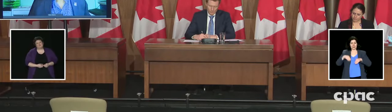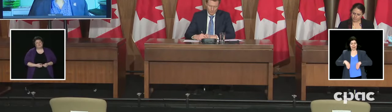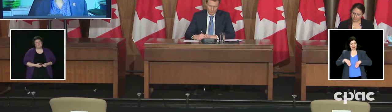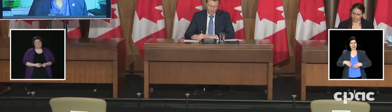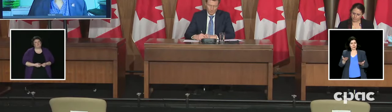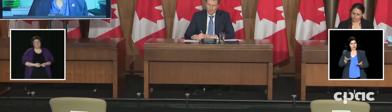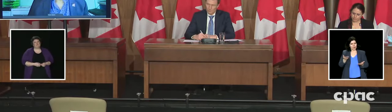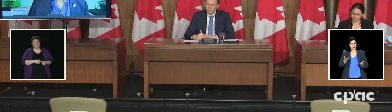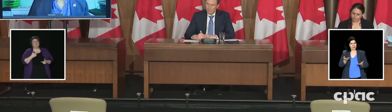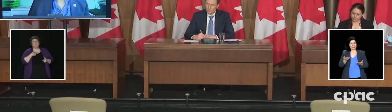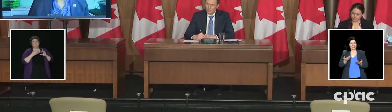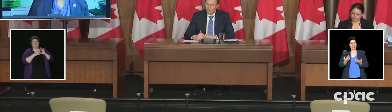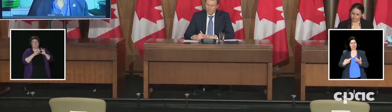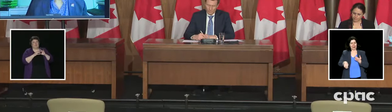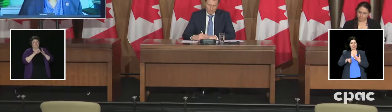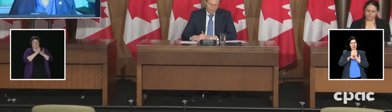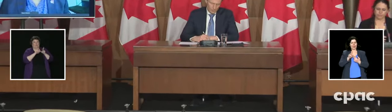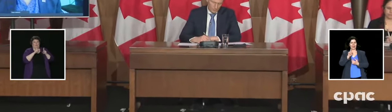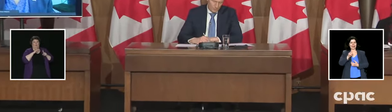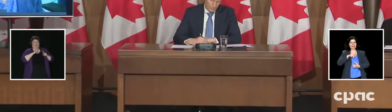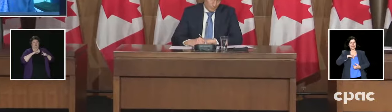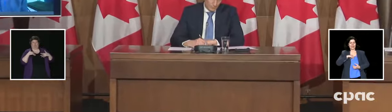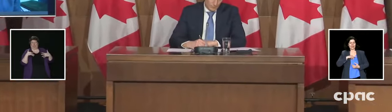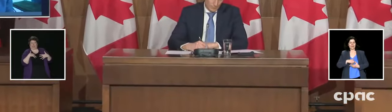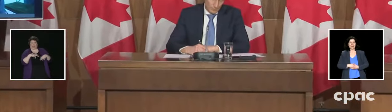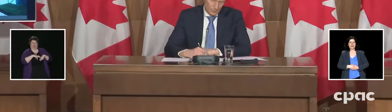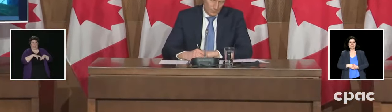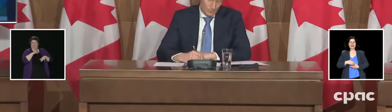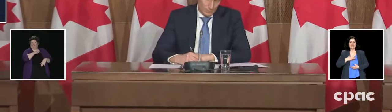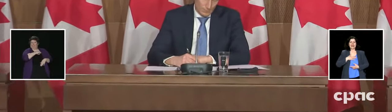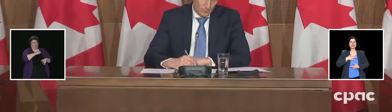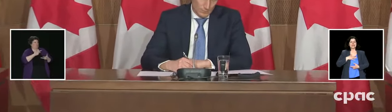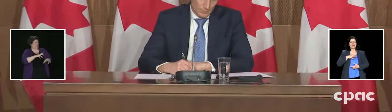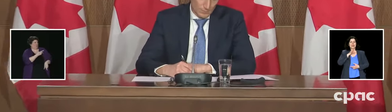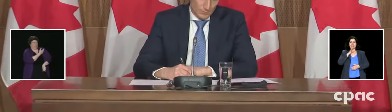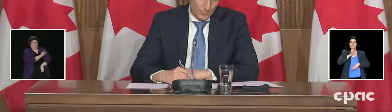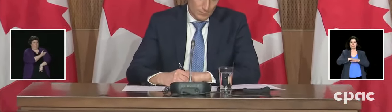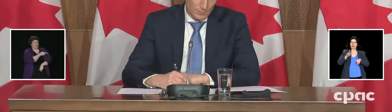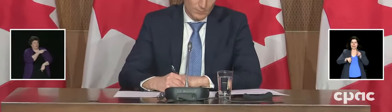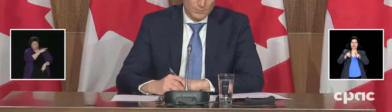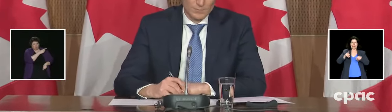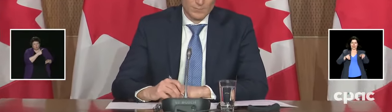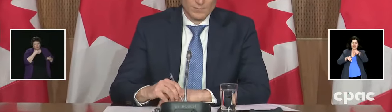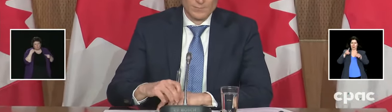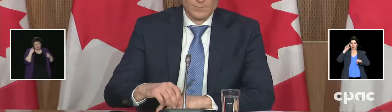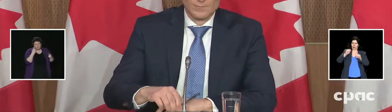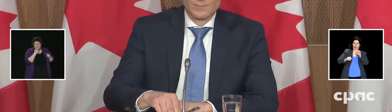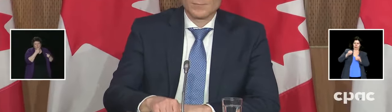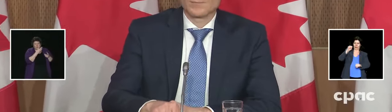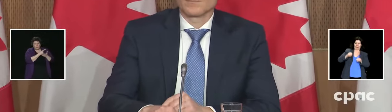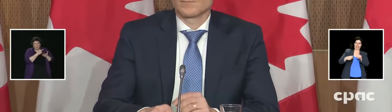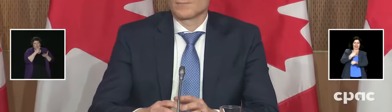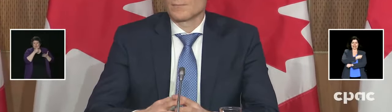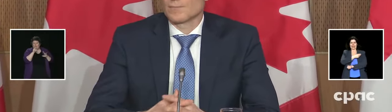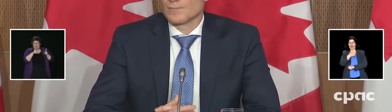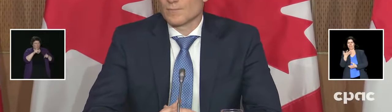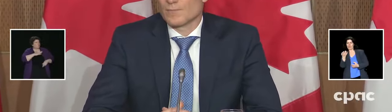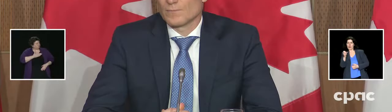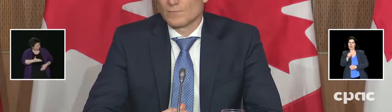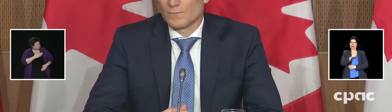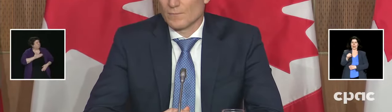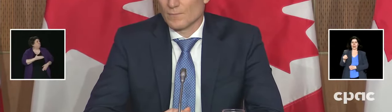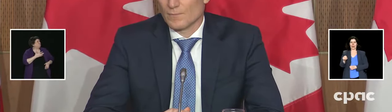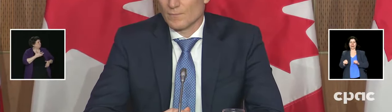I'd like to speak a little bit on hesitancy. In the past couple of weeks, you said that there are no indications of vaccine hesitancy in